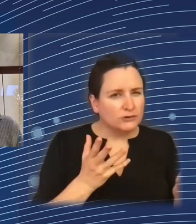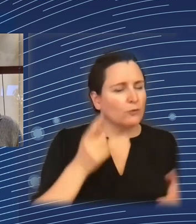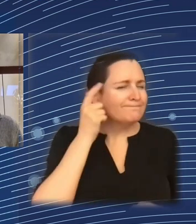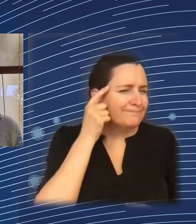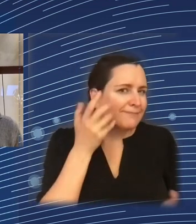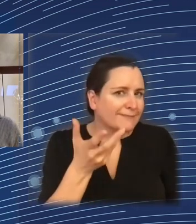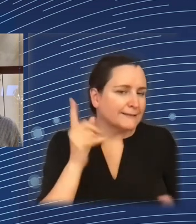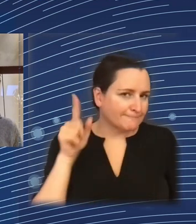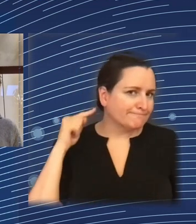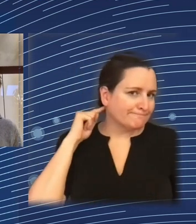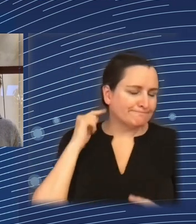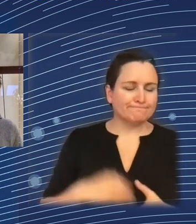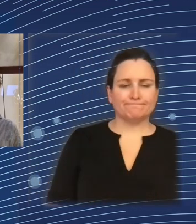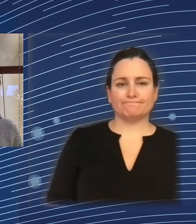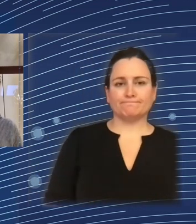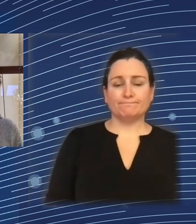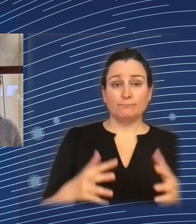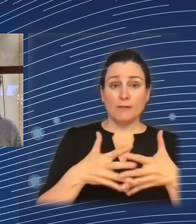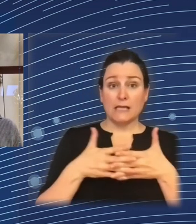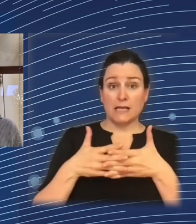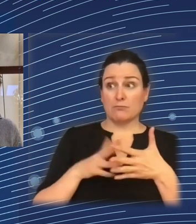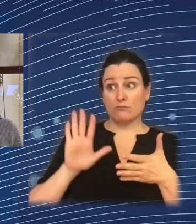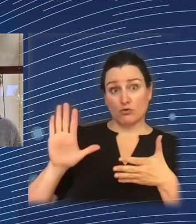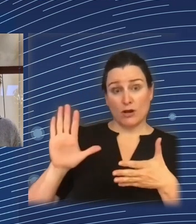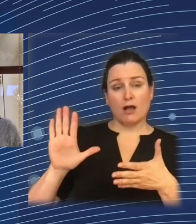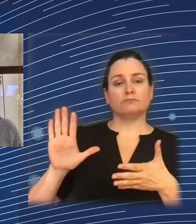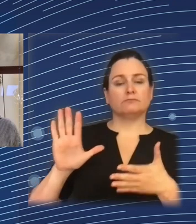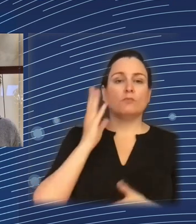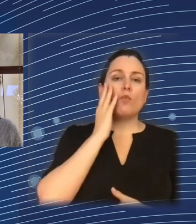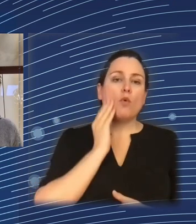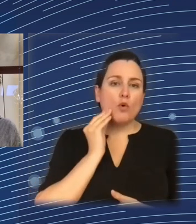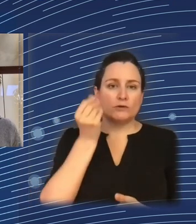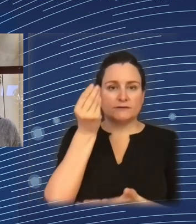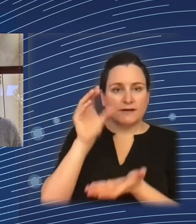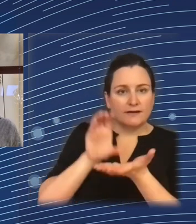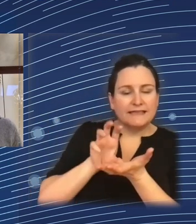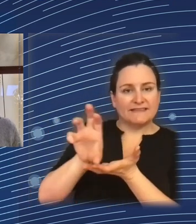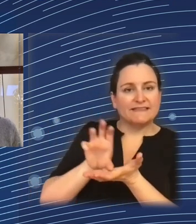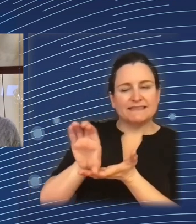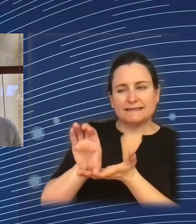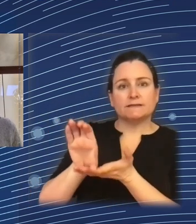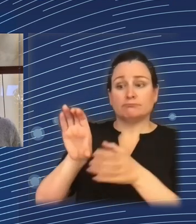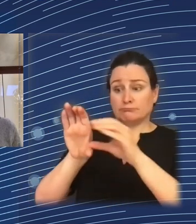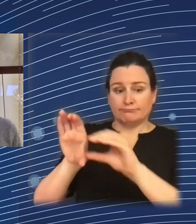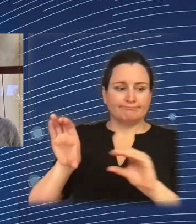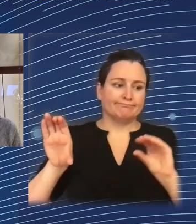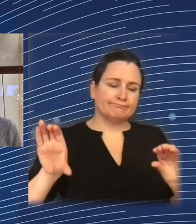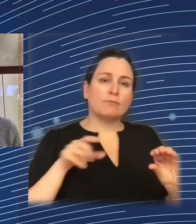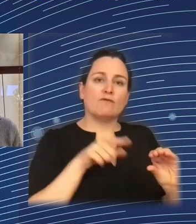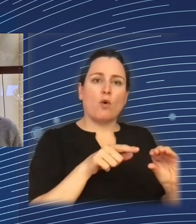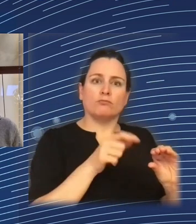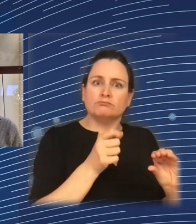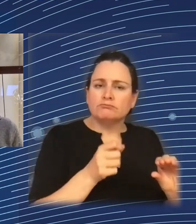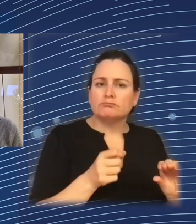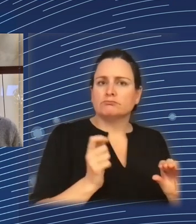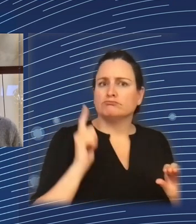In the US, many pension funds invest also in startups, which is not very common in Europe. If only 1%